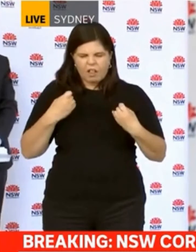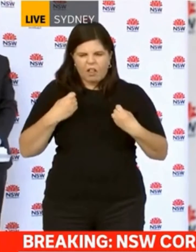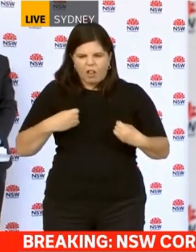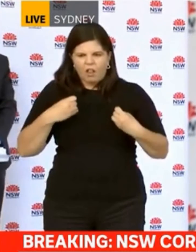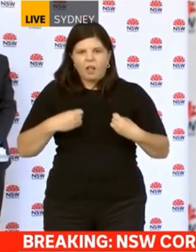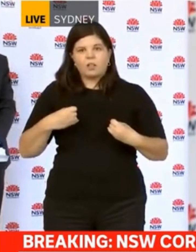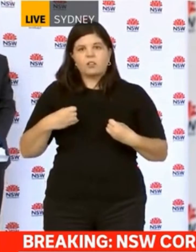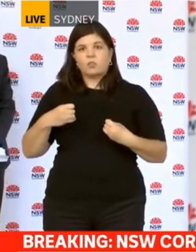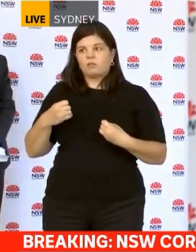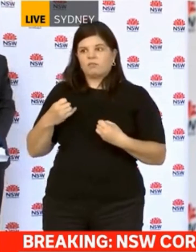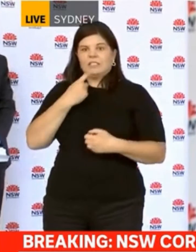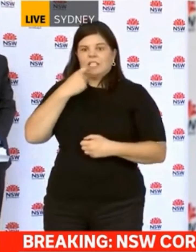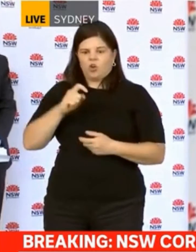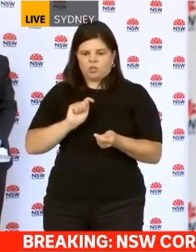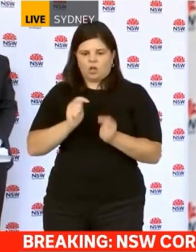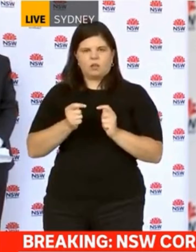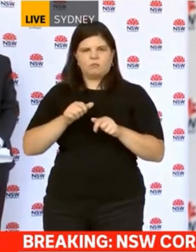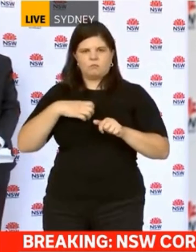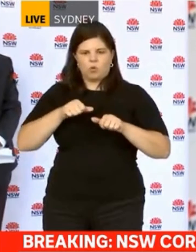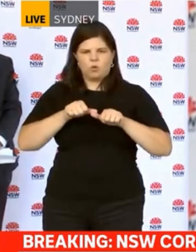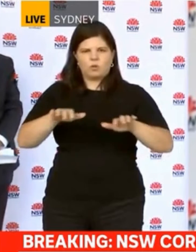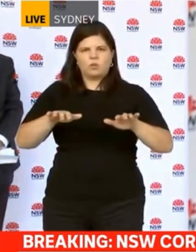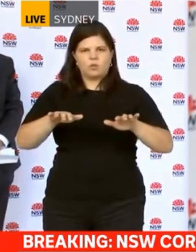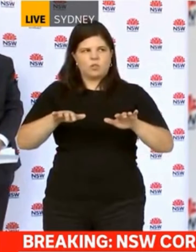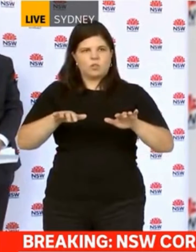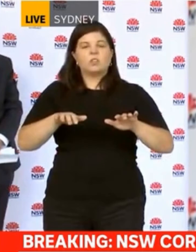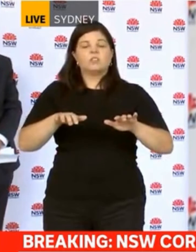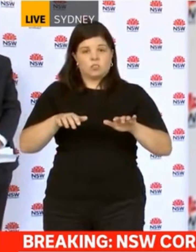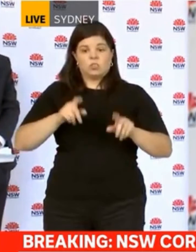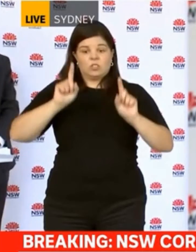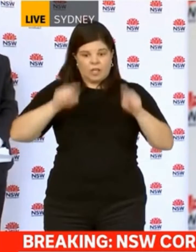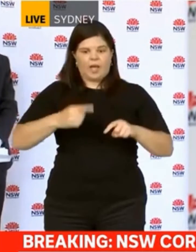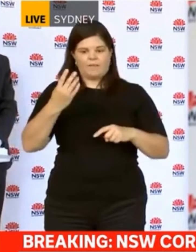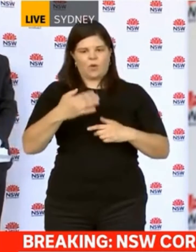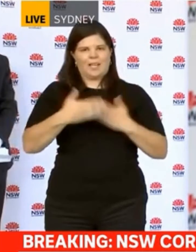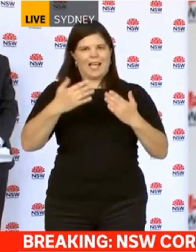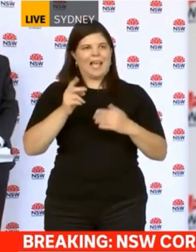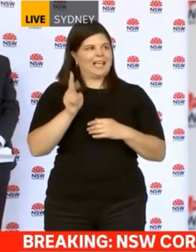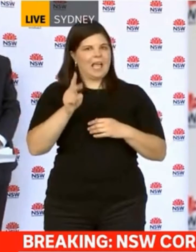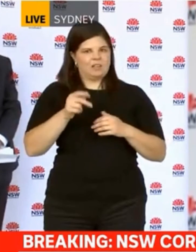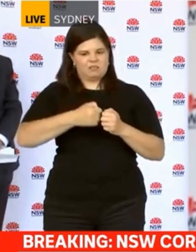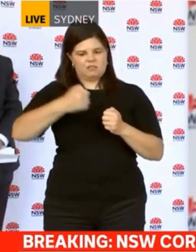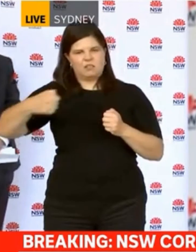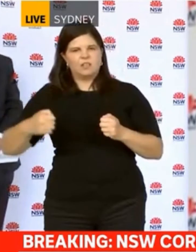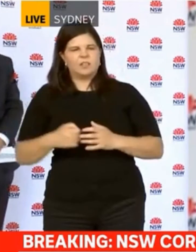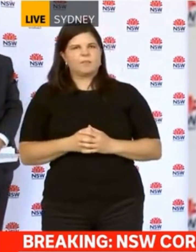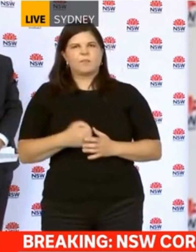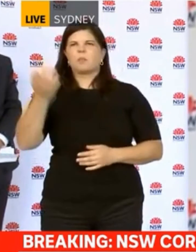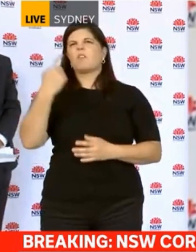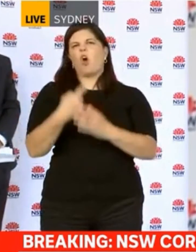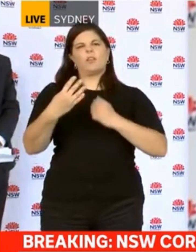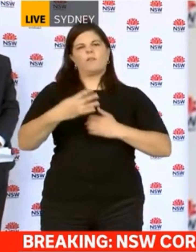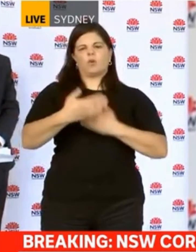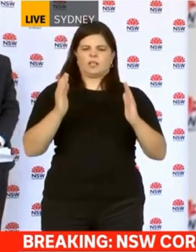strains, the 14-day starts from the day you develop those symptoms. Previously, it was just 14 days. But given